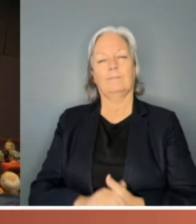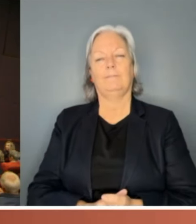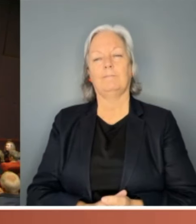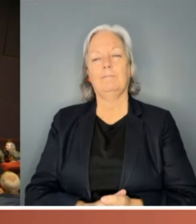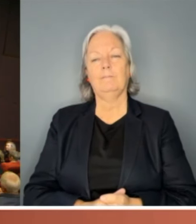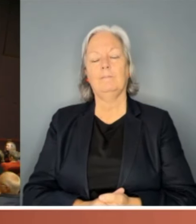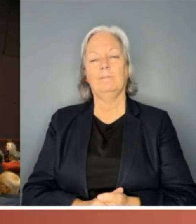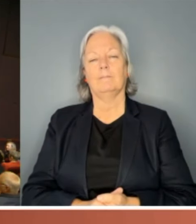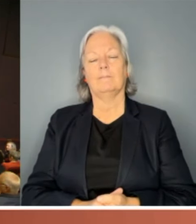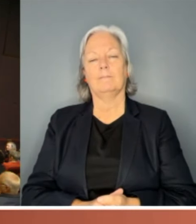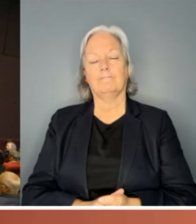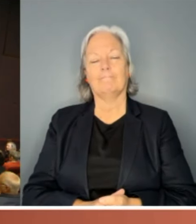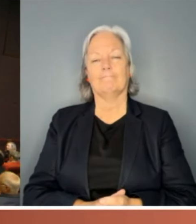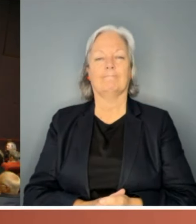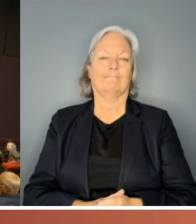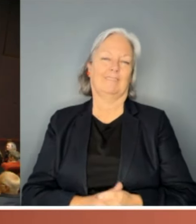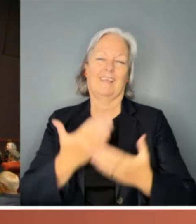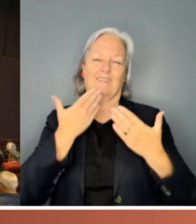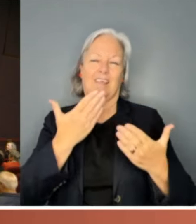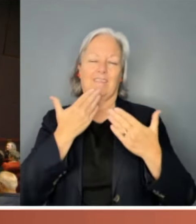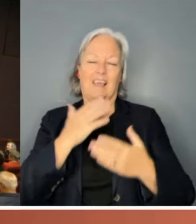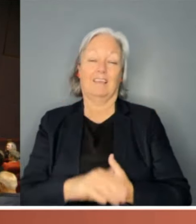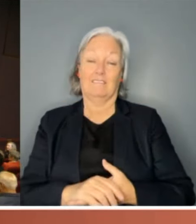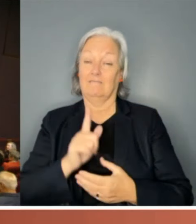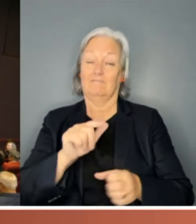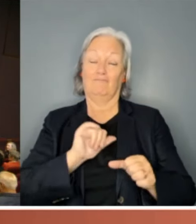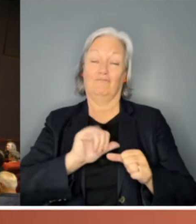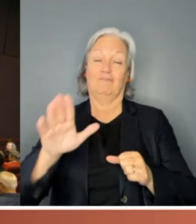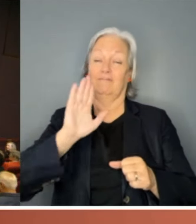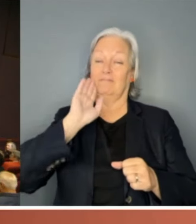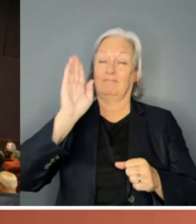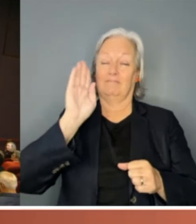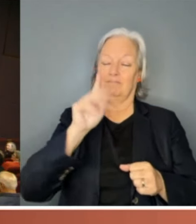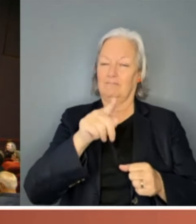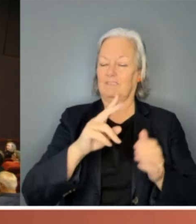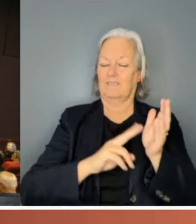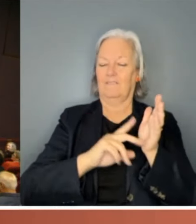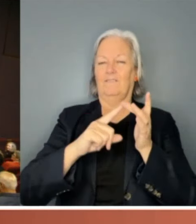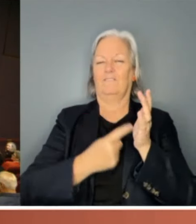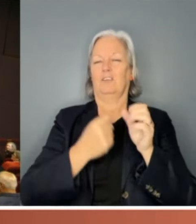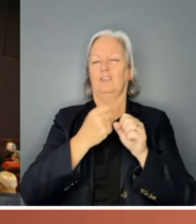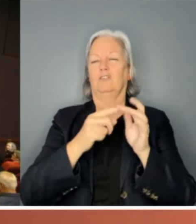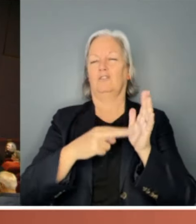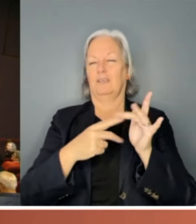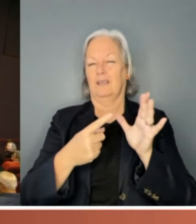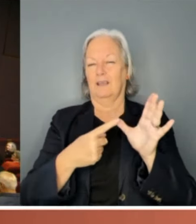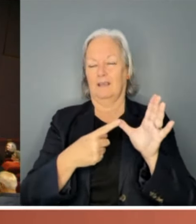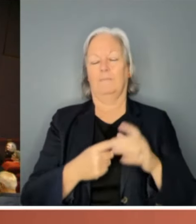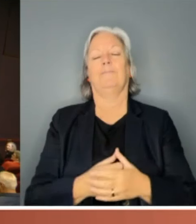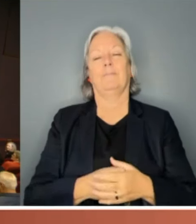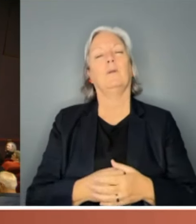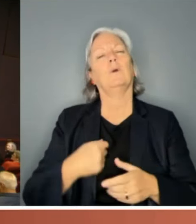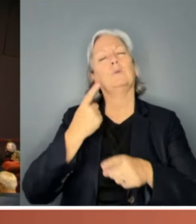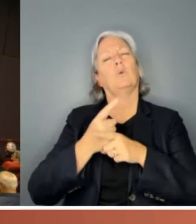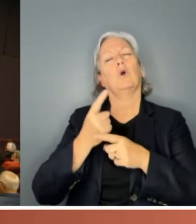Thank you very much. That was an amazing lecture, Virginia. So we've talked quite a lot about what the problems are, and